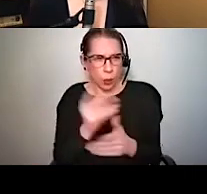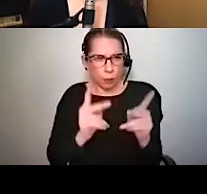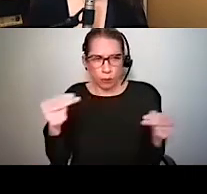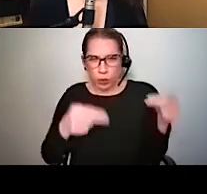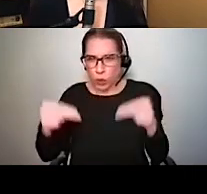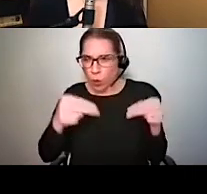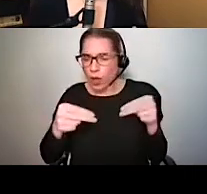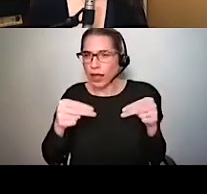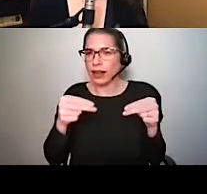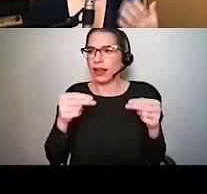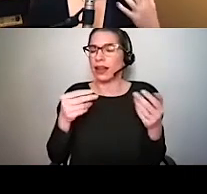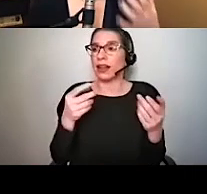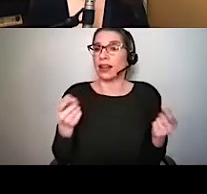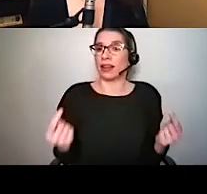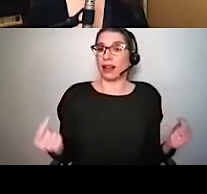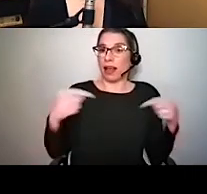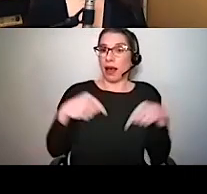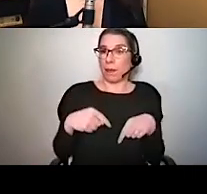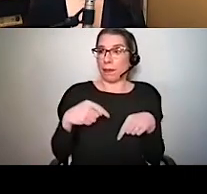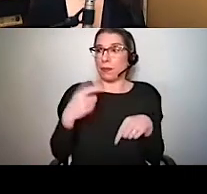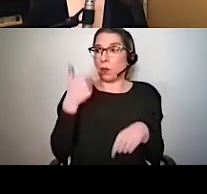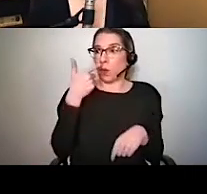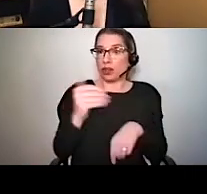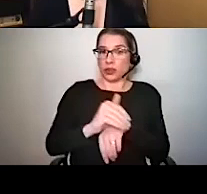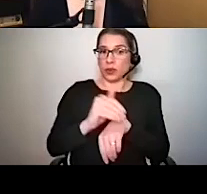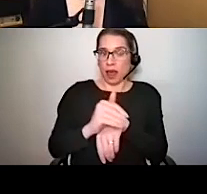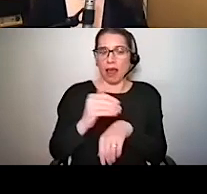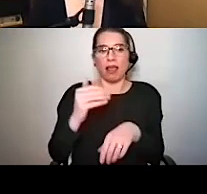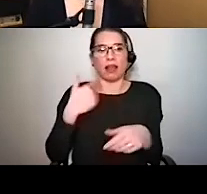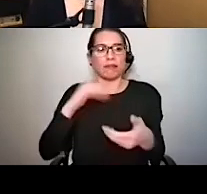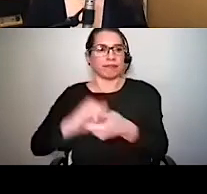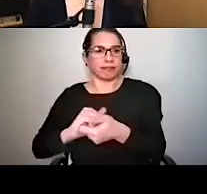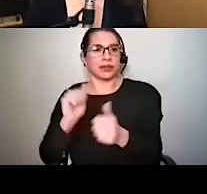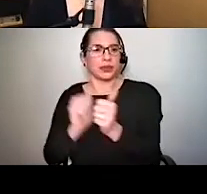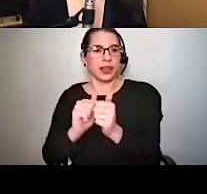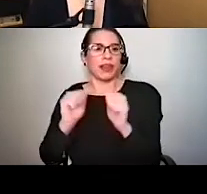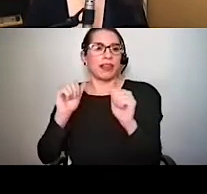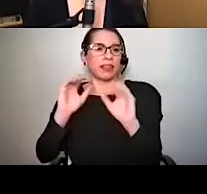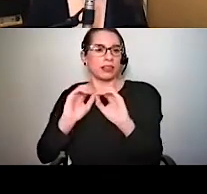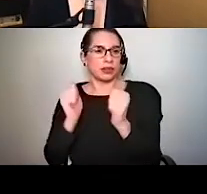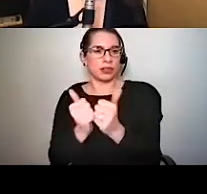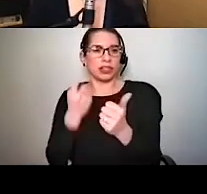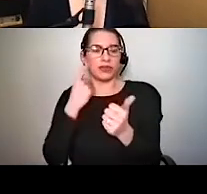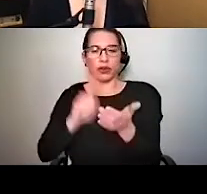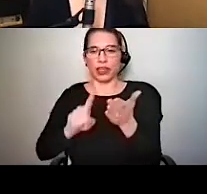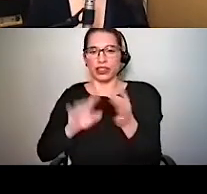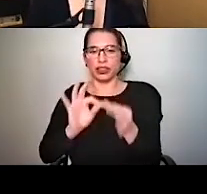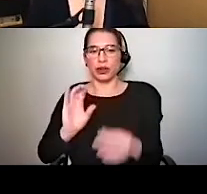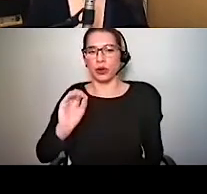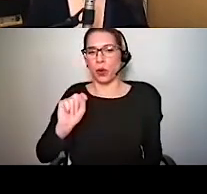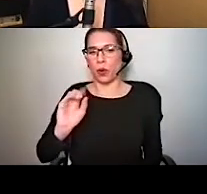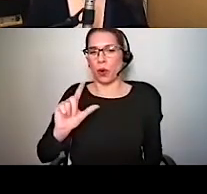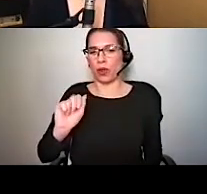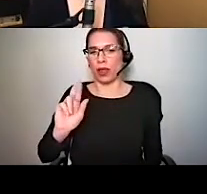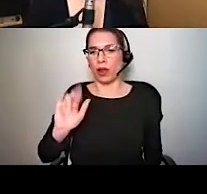here as a result of our collaboration with the Association for Research in Otolaryngology. This